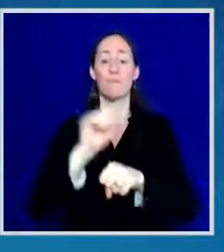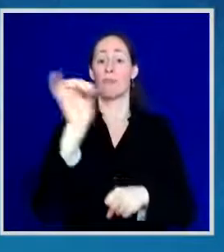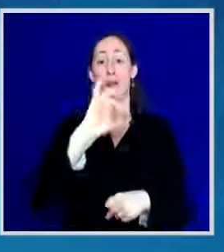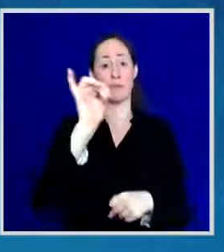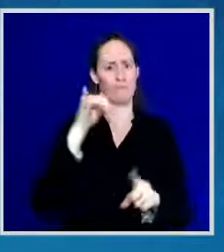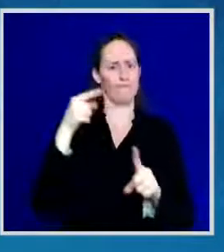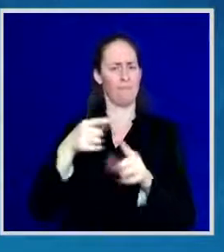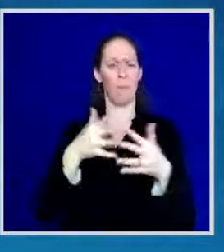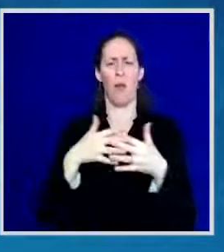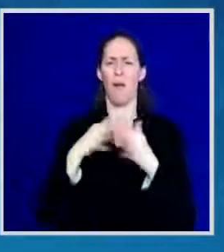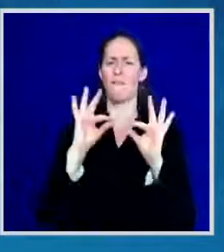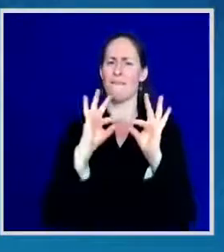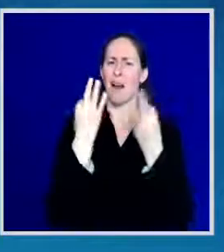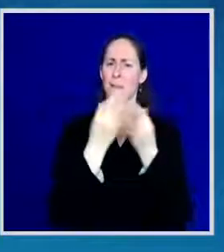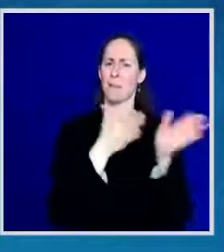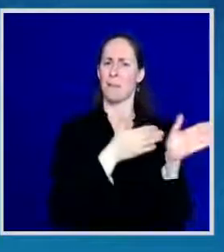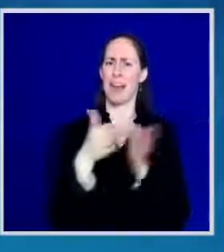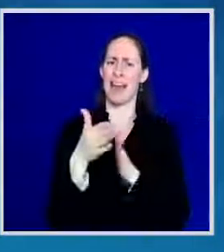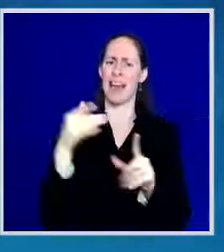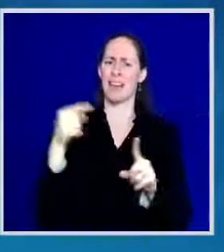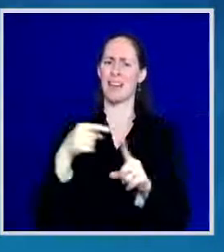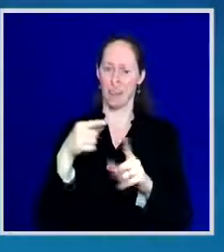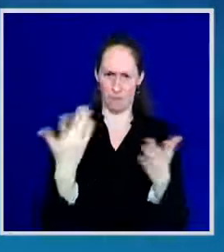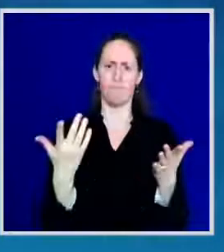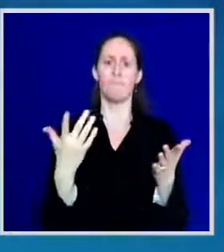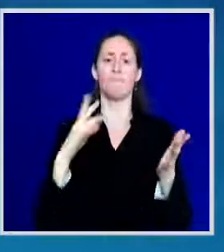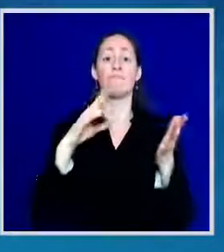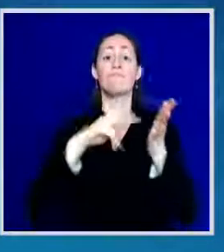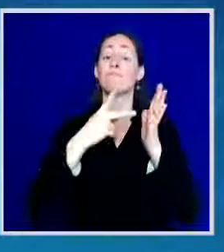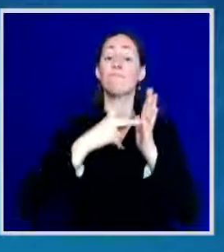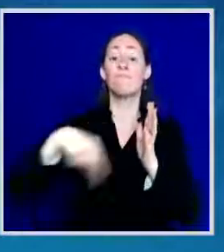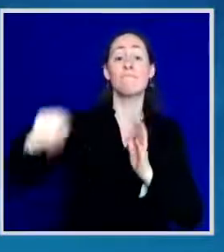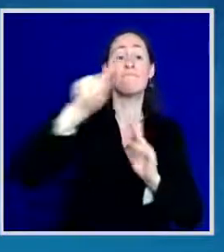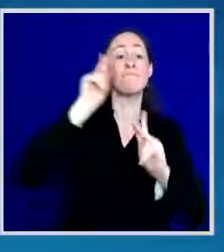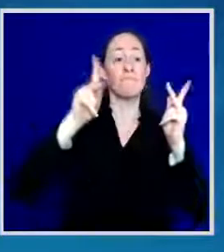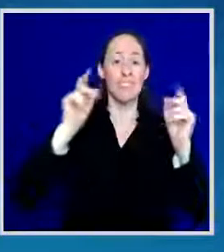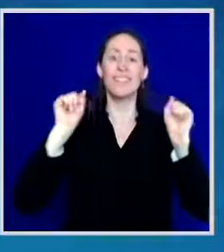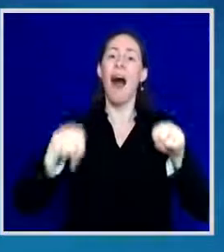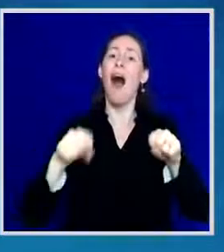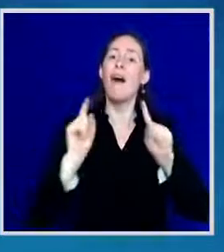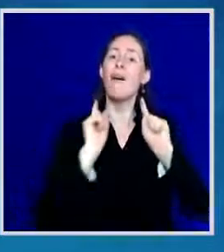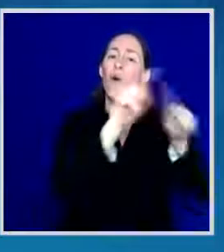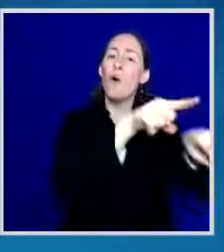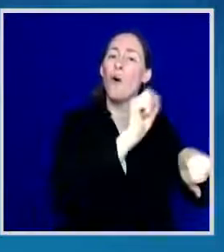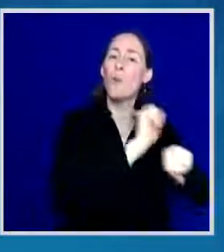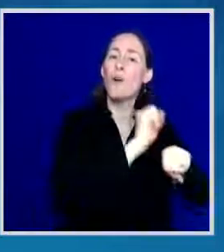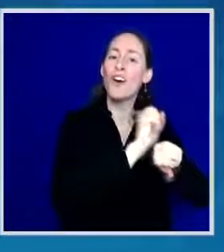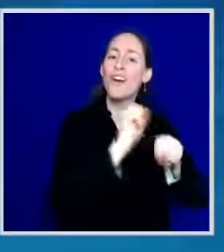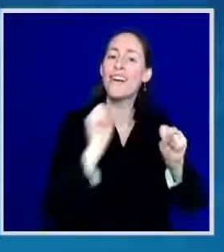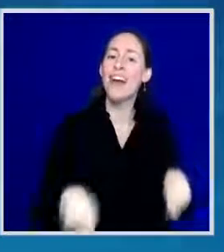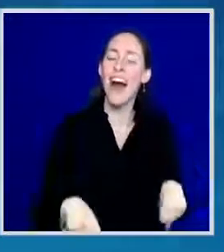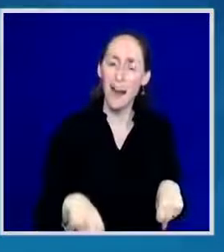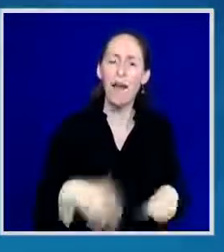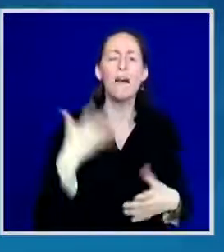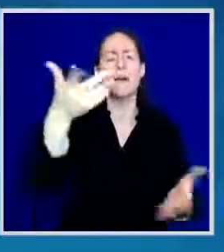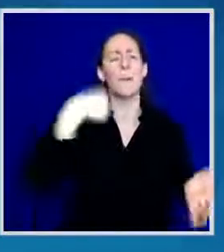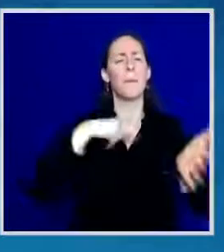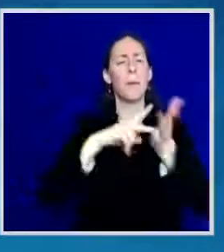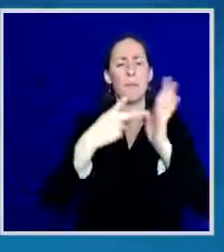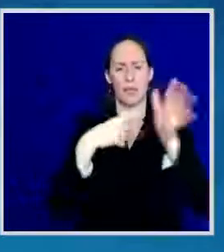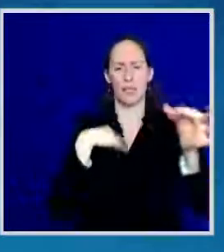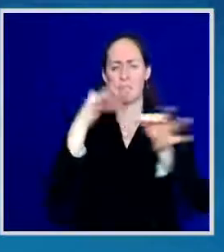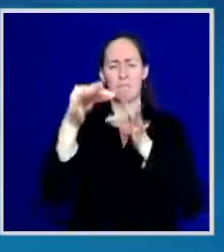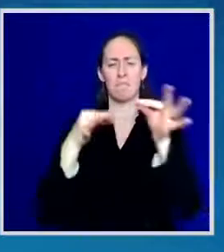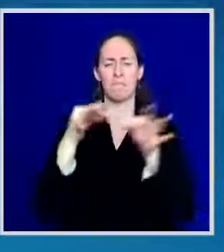which will make it possible for people to work. So what am I talking about? Well, the President, in his speech last night, he talked